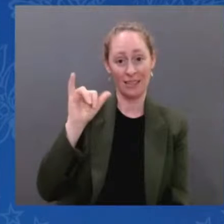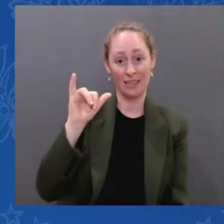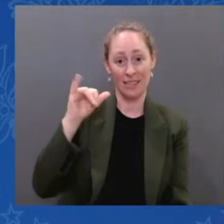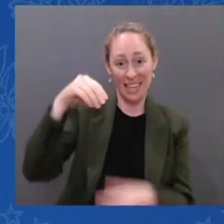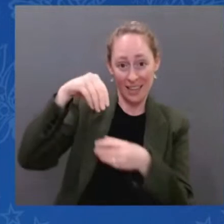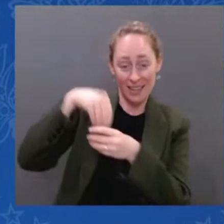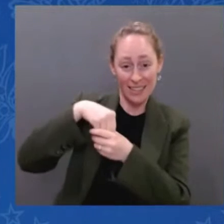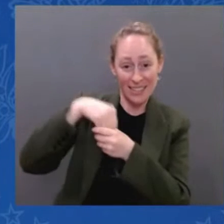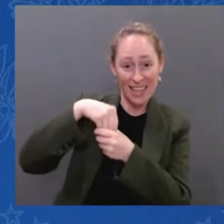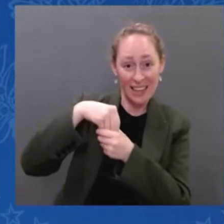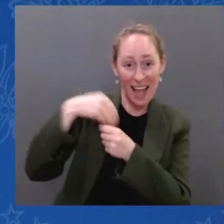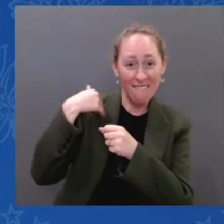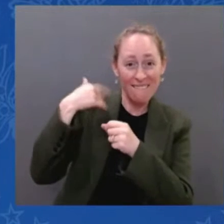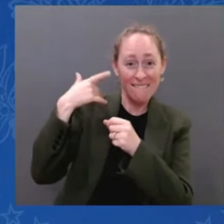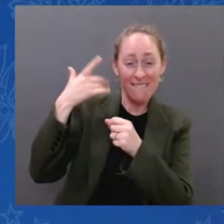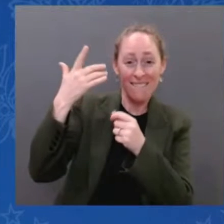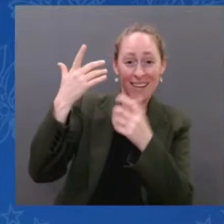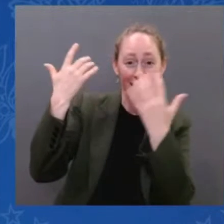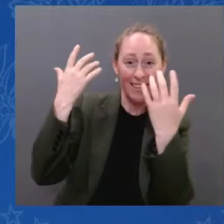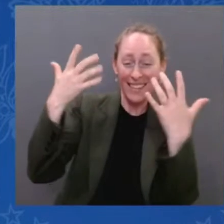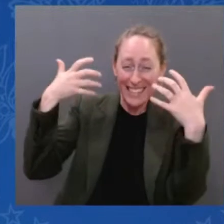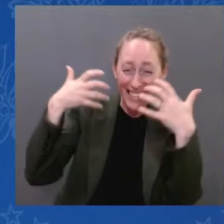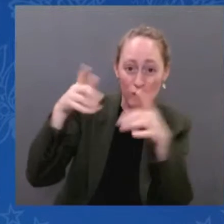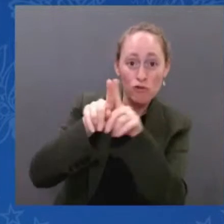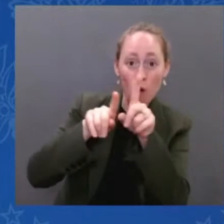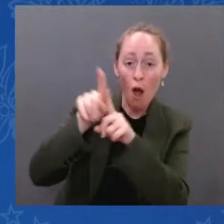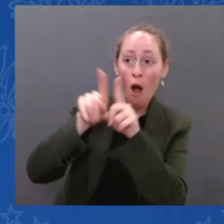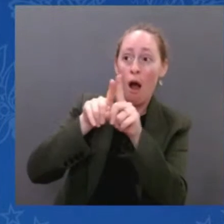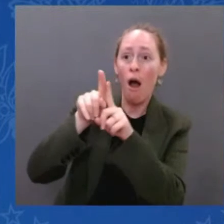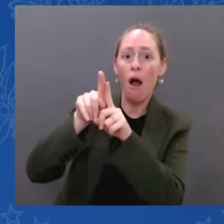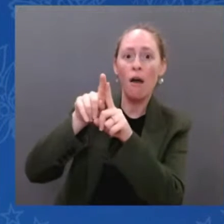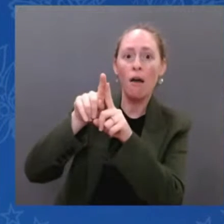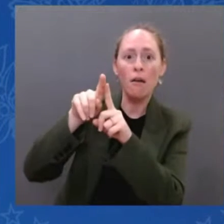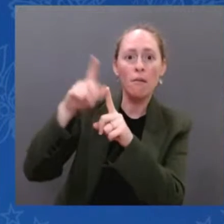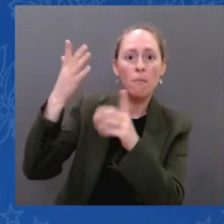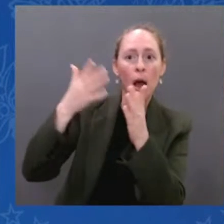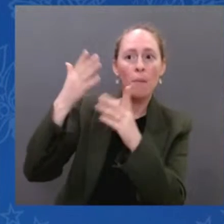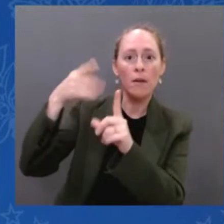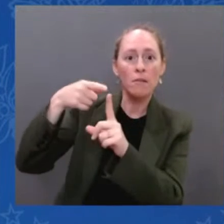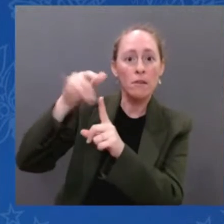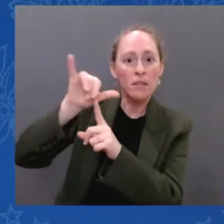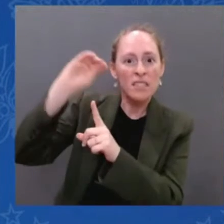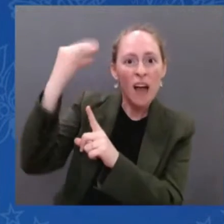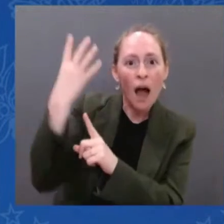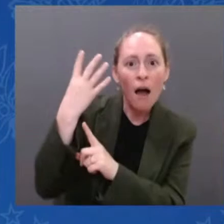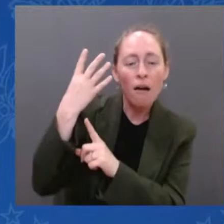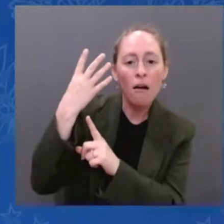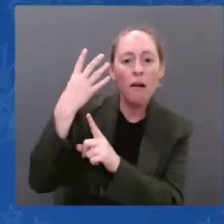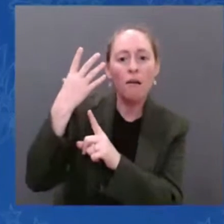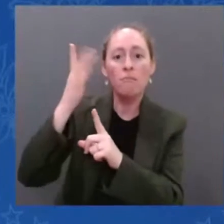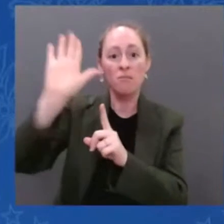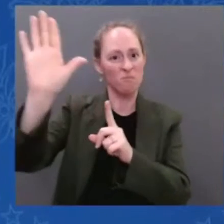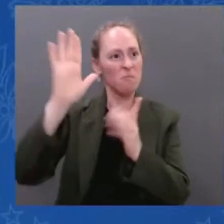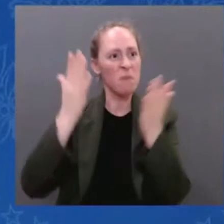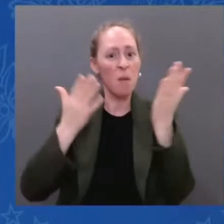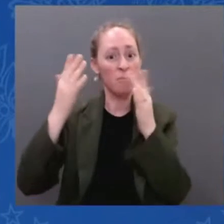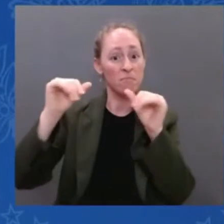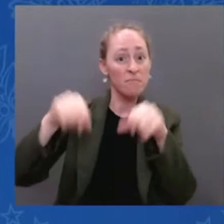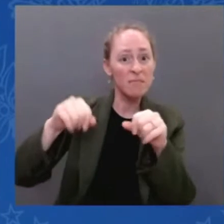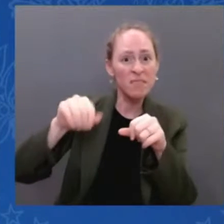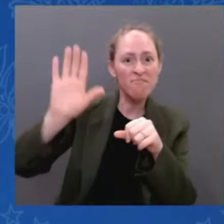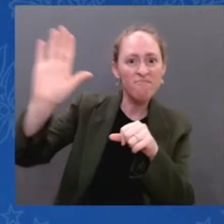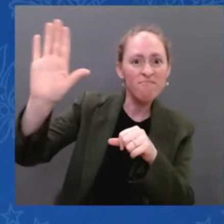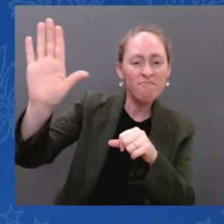suns. And we're getting our first glimpse. As you said, Mr. President, we're looking back more than 13